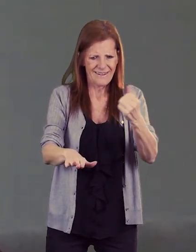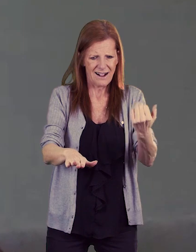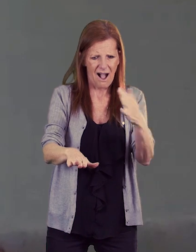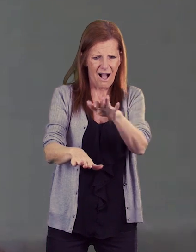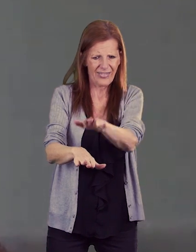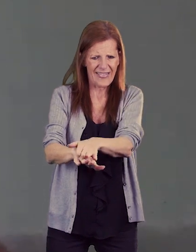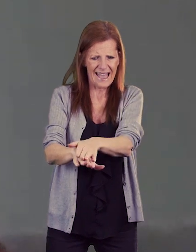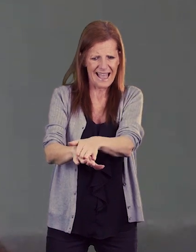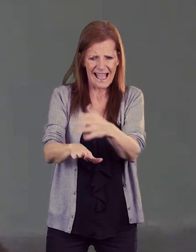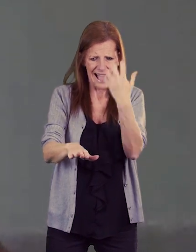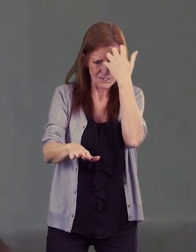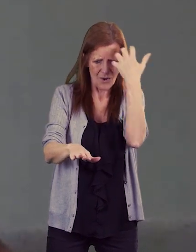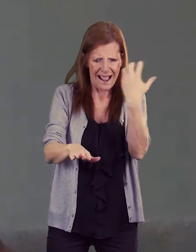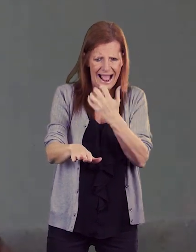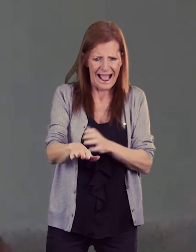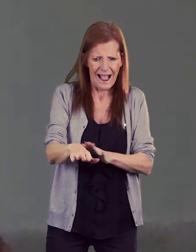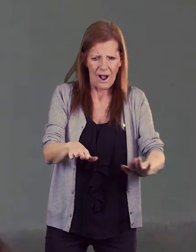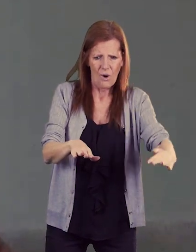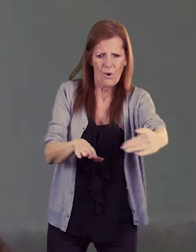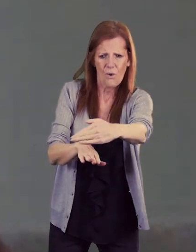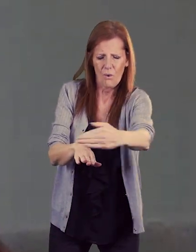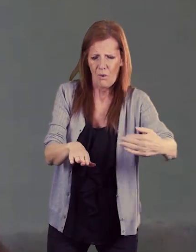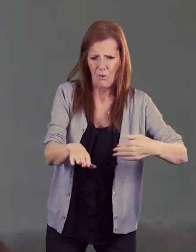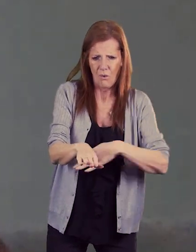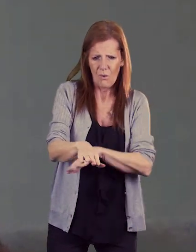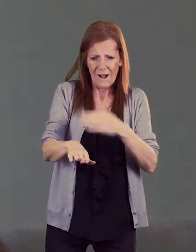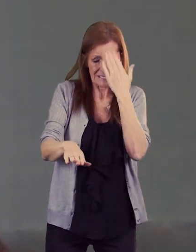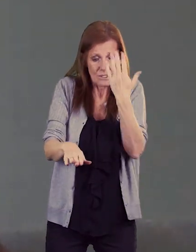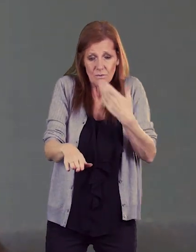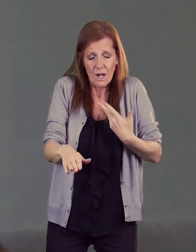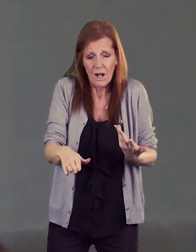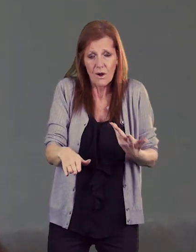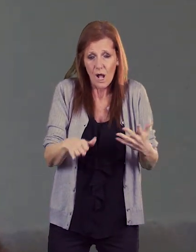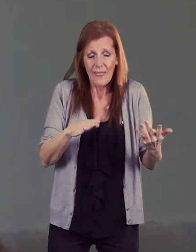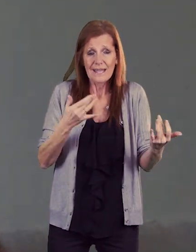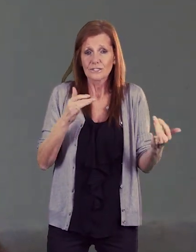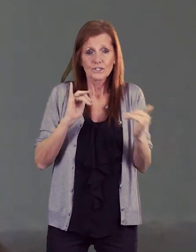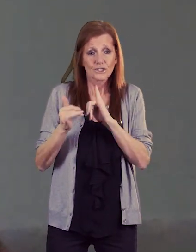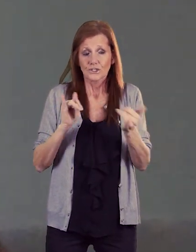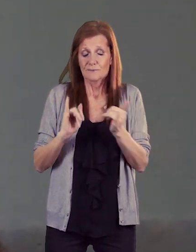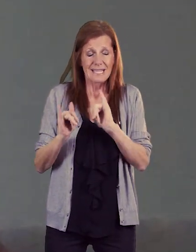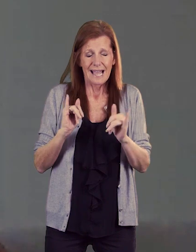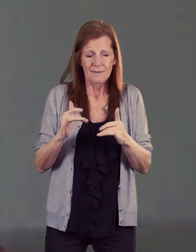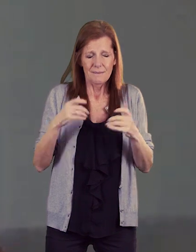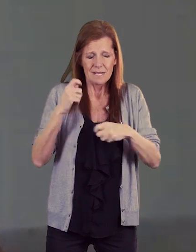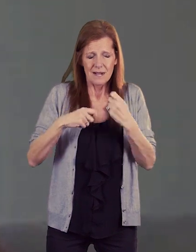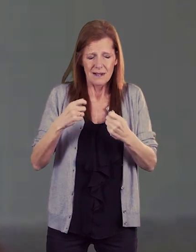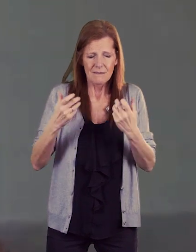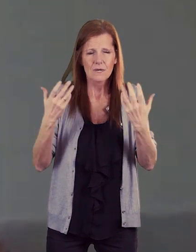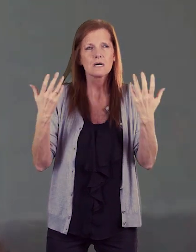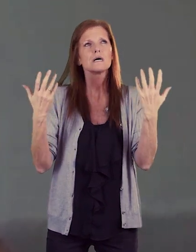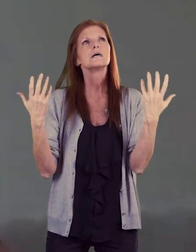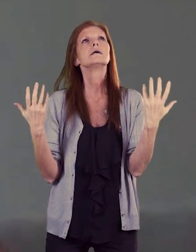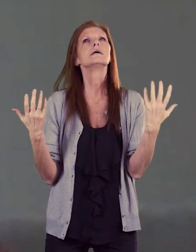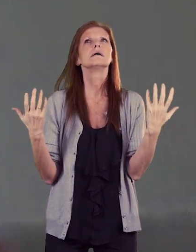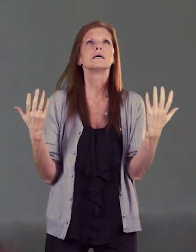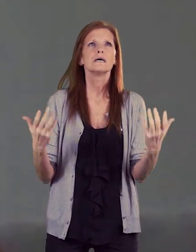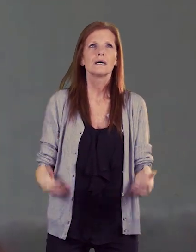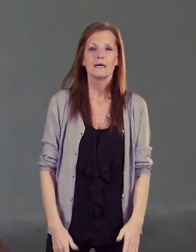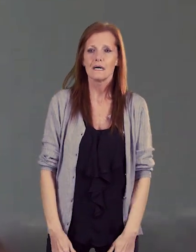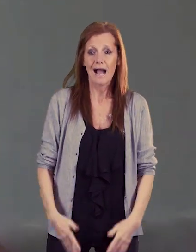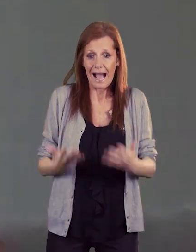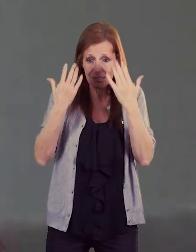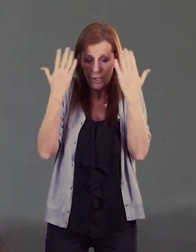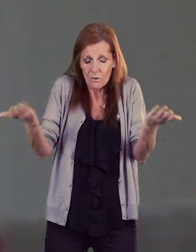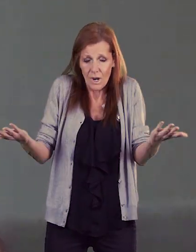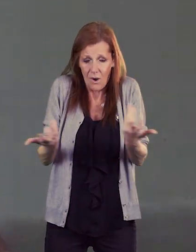days like that and you've been it um just throws you out it just throws you out yeah it throws you out